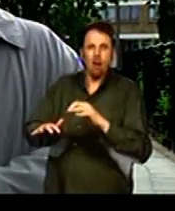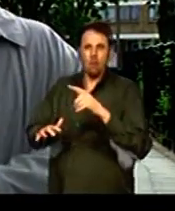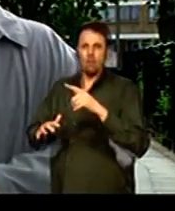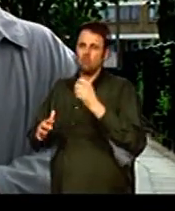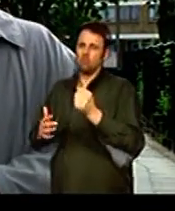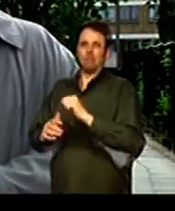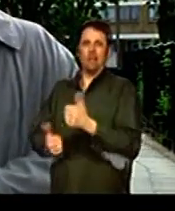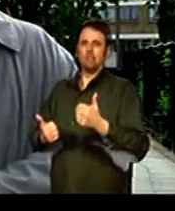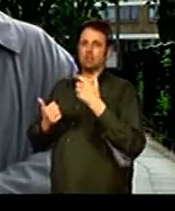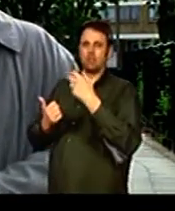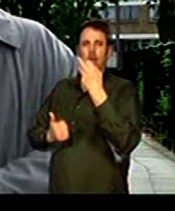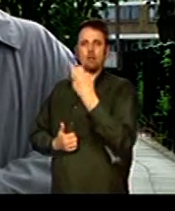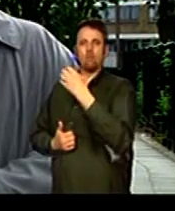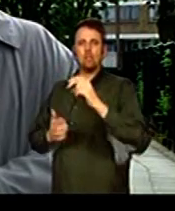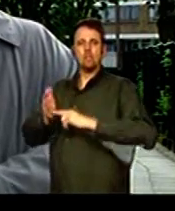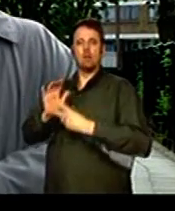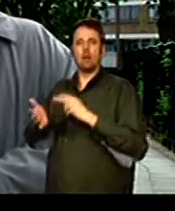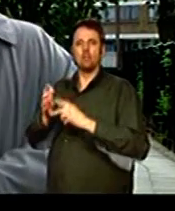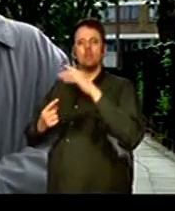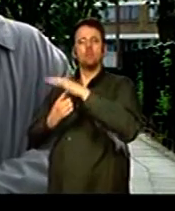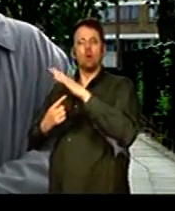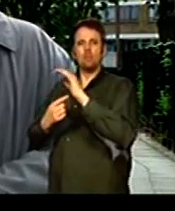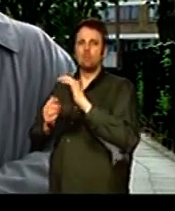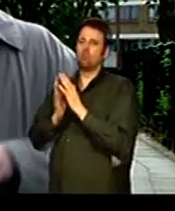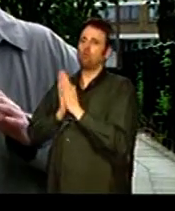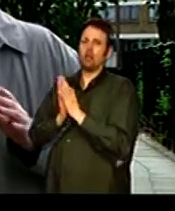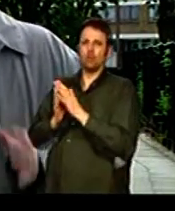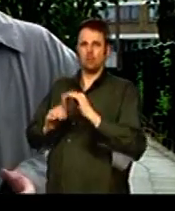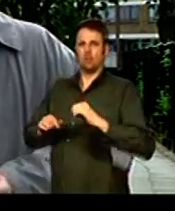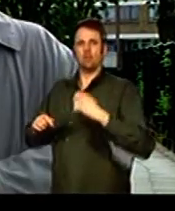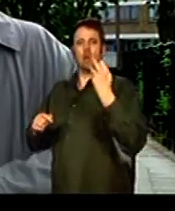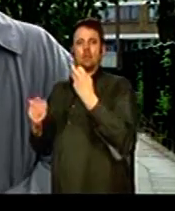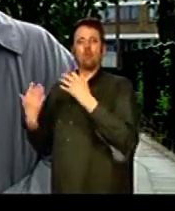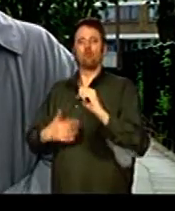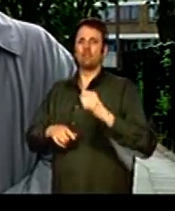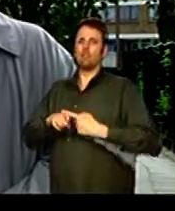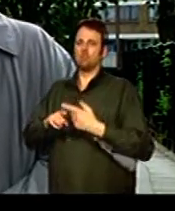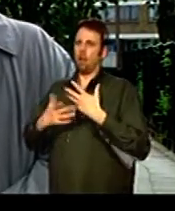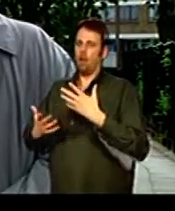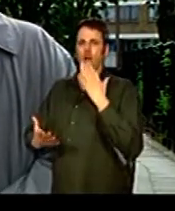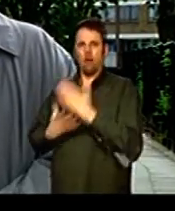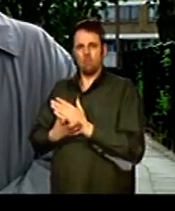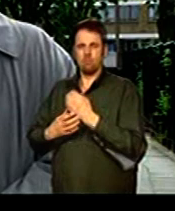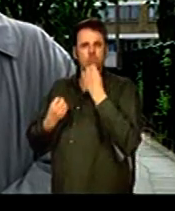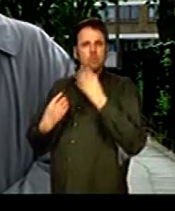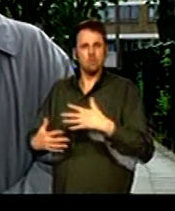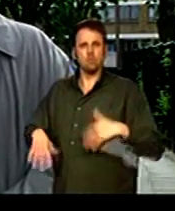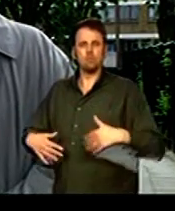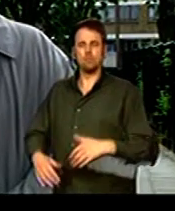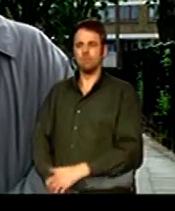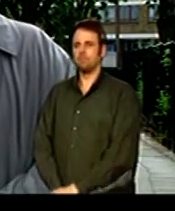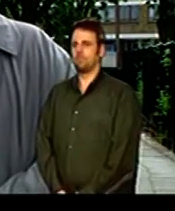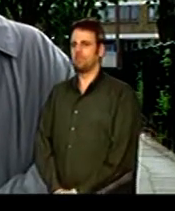Victorian design but its importance for the religious movements of Victorian England makes it truly